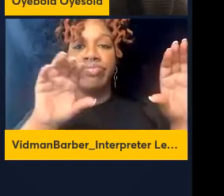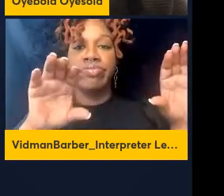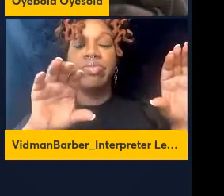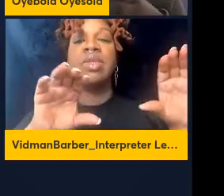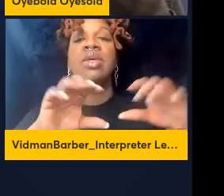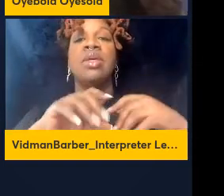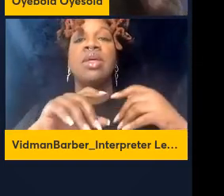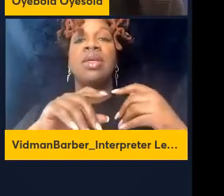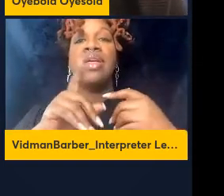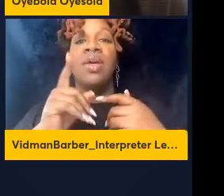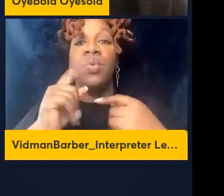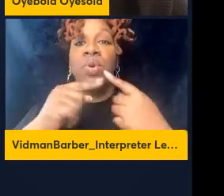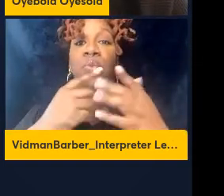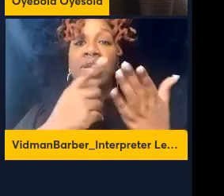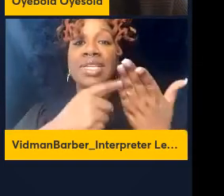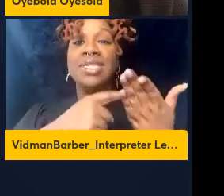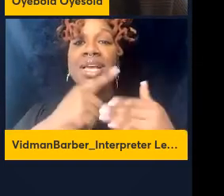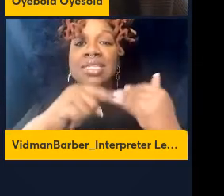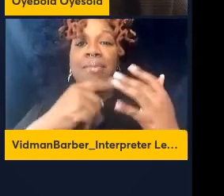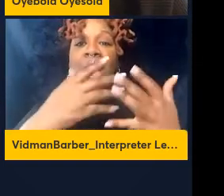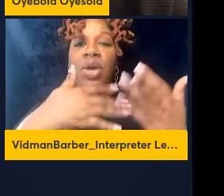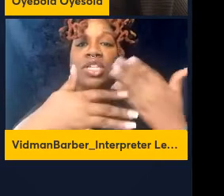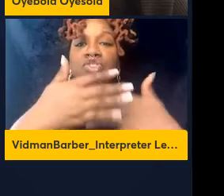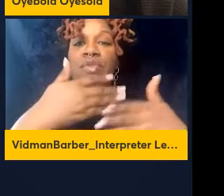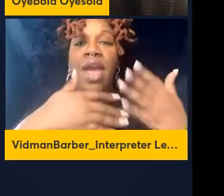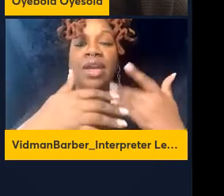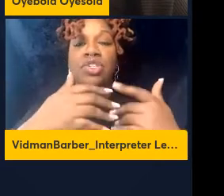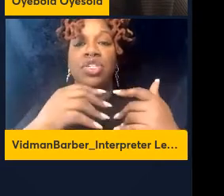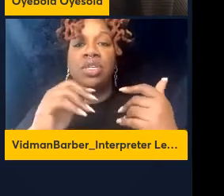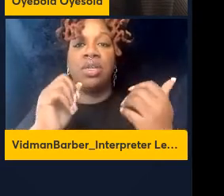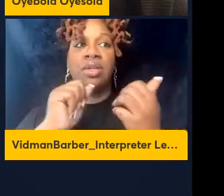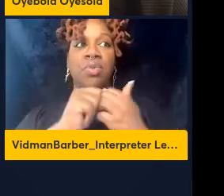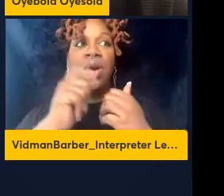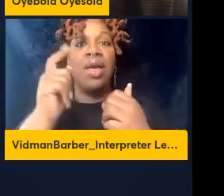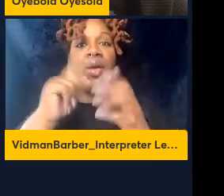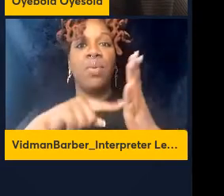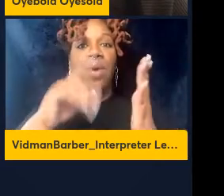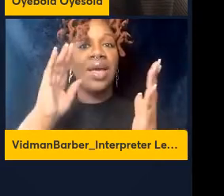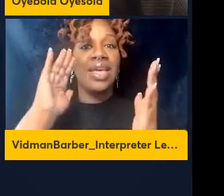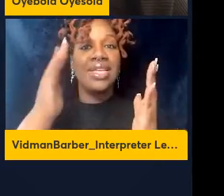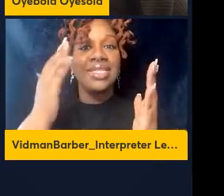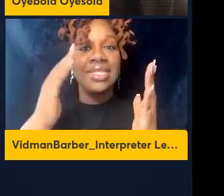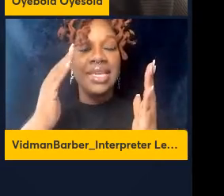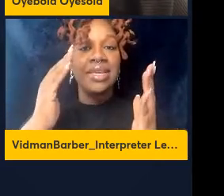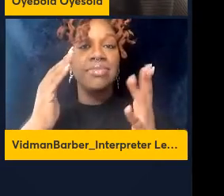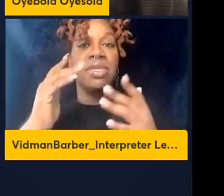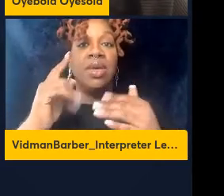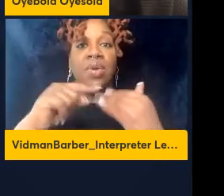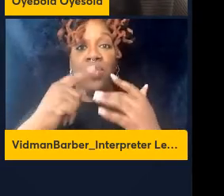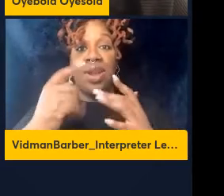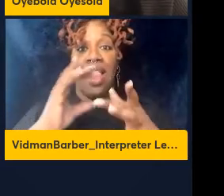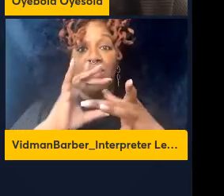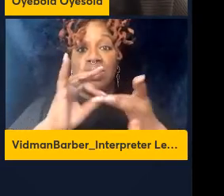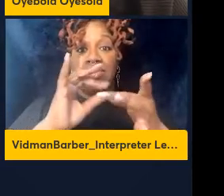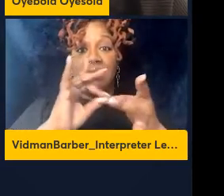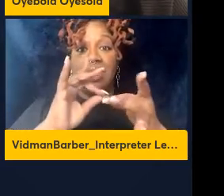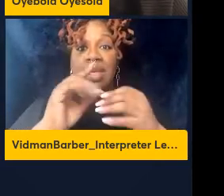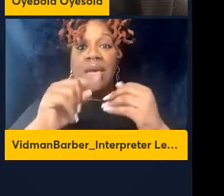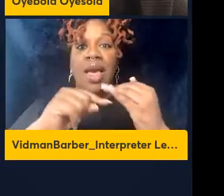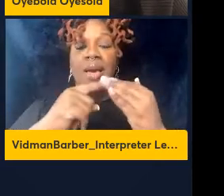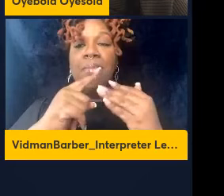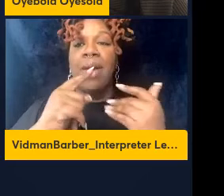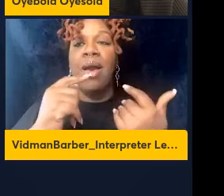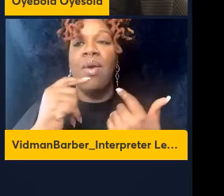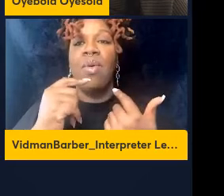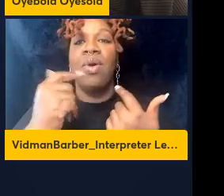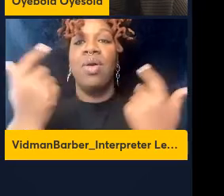say when we talk about interaction what it seems when I was saying that it seems like the host genetic factor